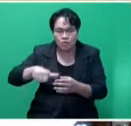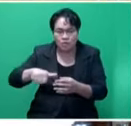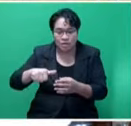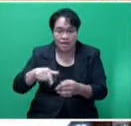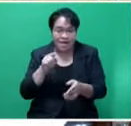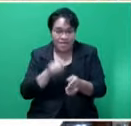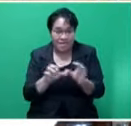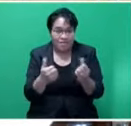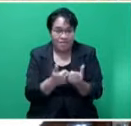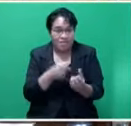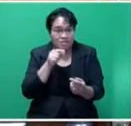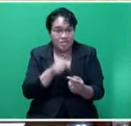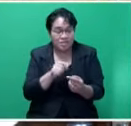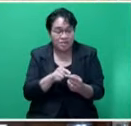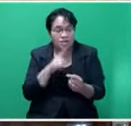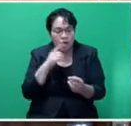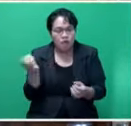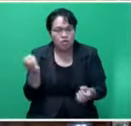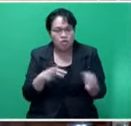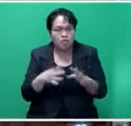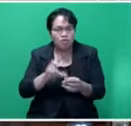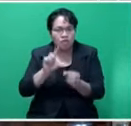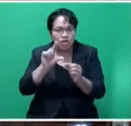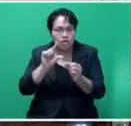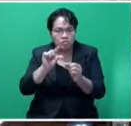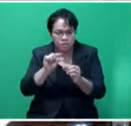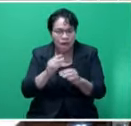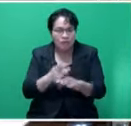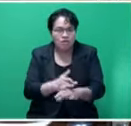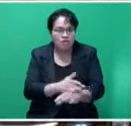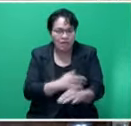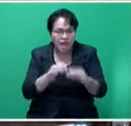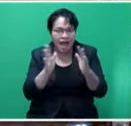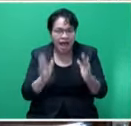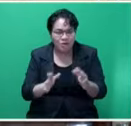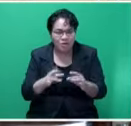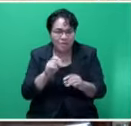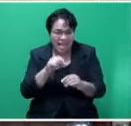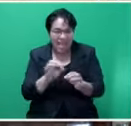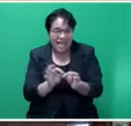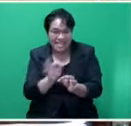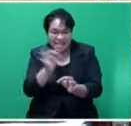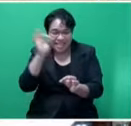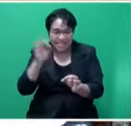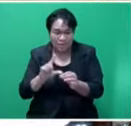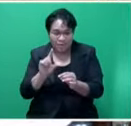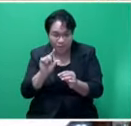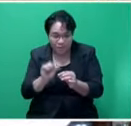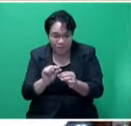Protocol, Mr. Speaker, has not only contributed to the reduction of greenhouse gas emissions, of around 135